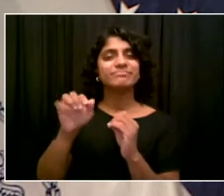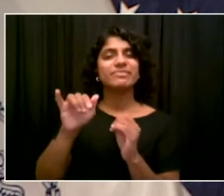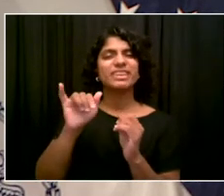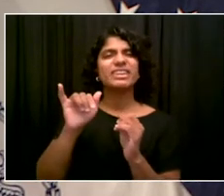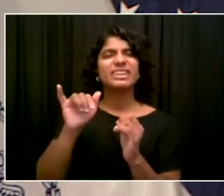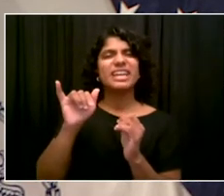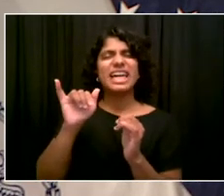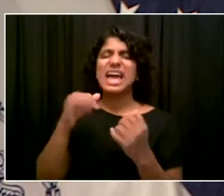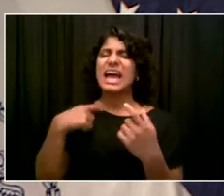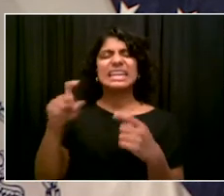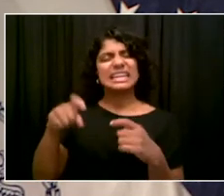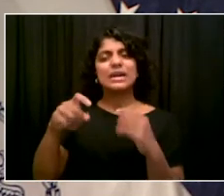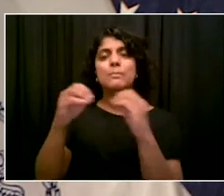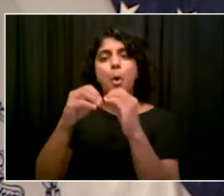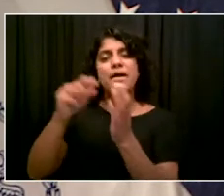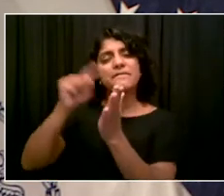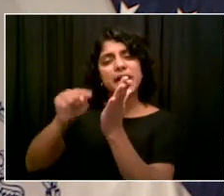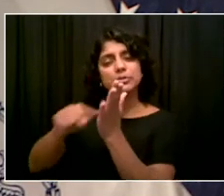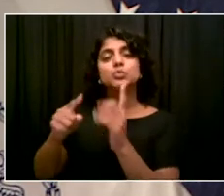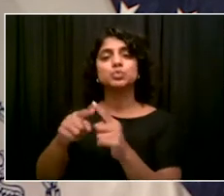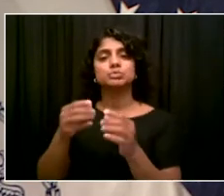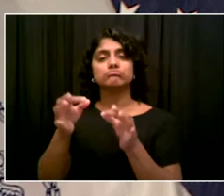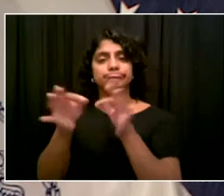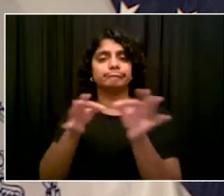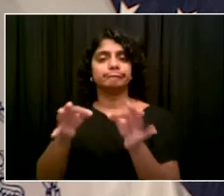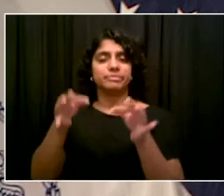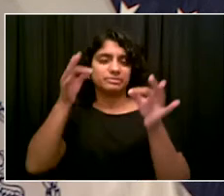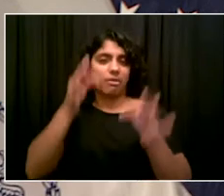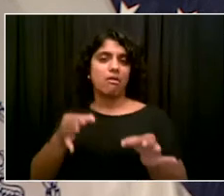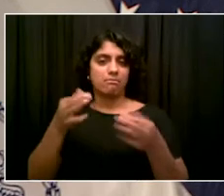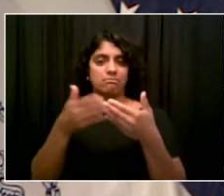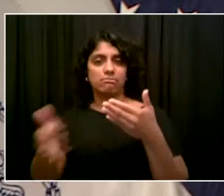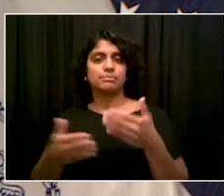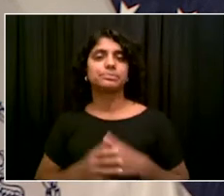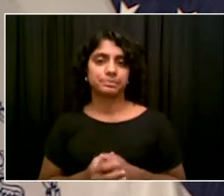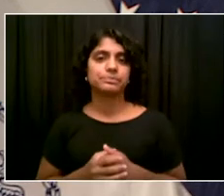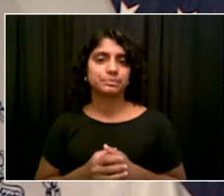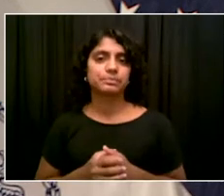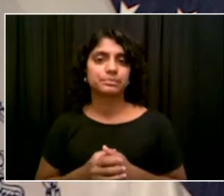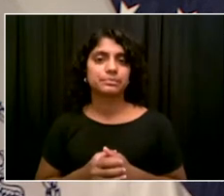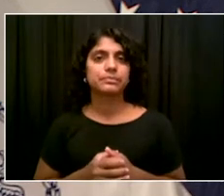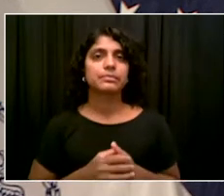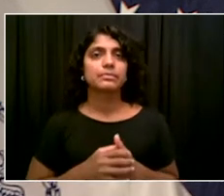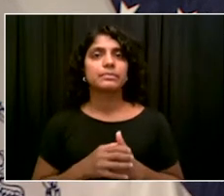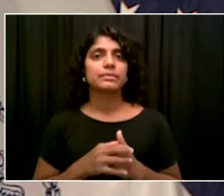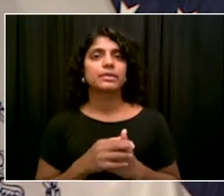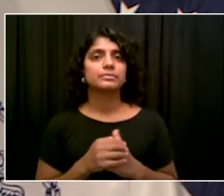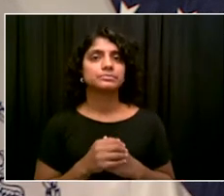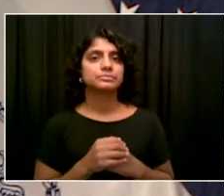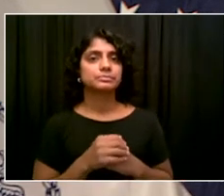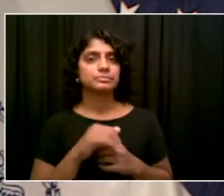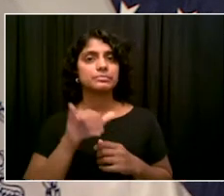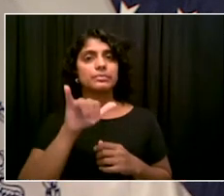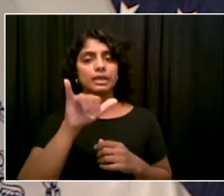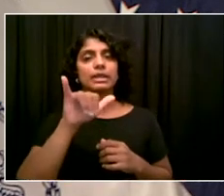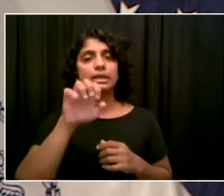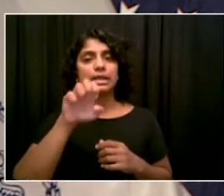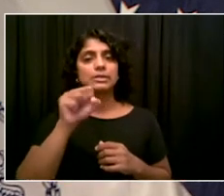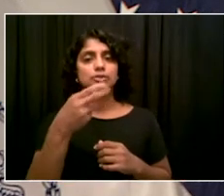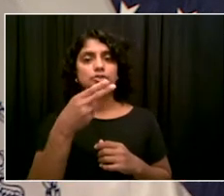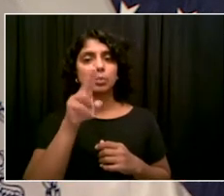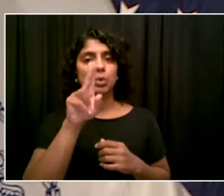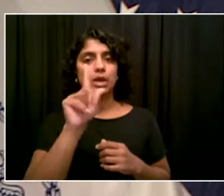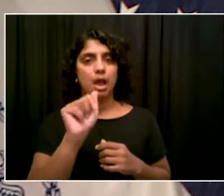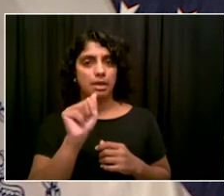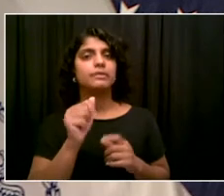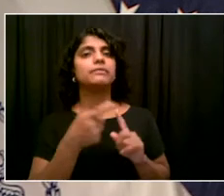The next is Yehudit from Borough Park 24 News. Good morning, Mr. Mayor. How are you? I'm doing great. How are you today?